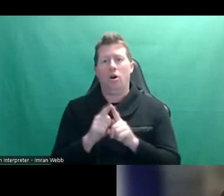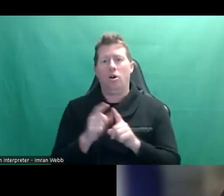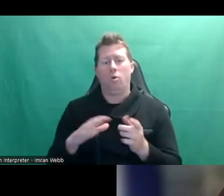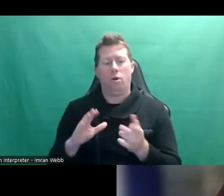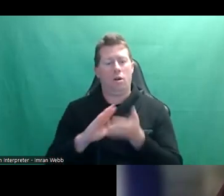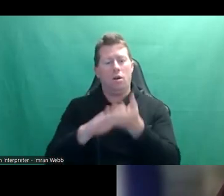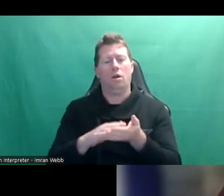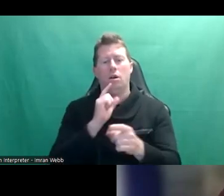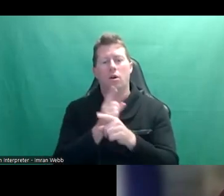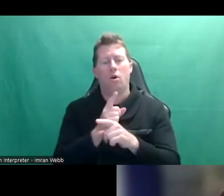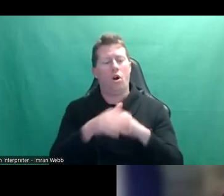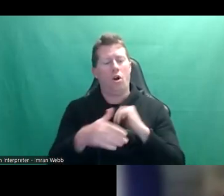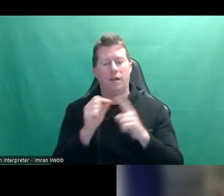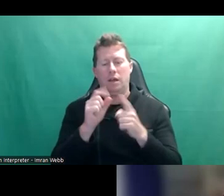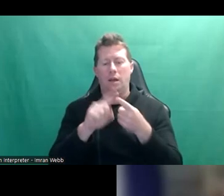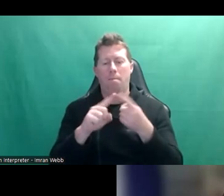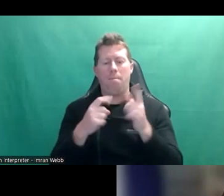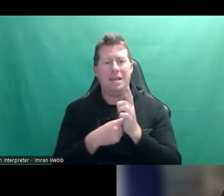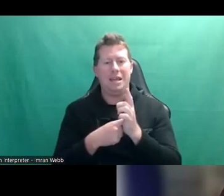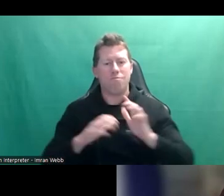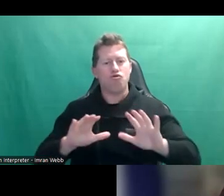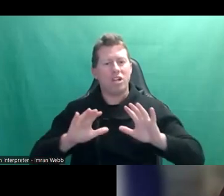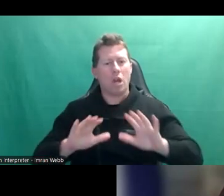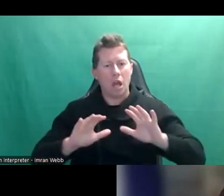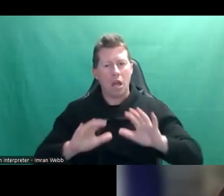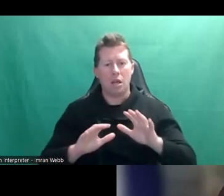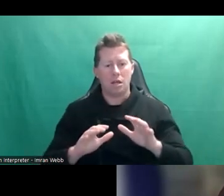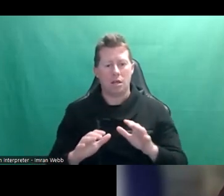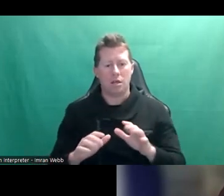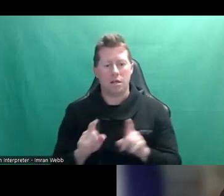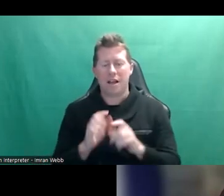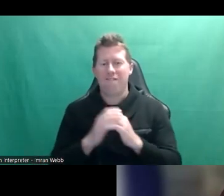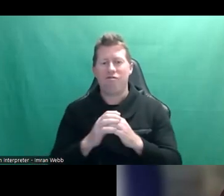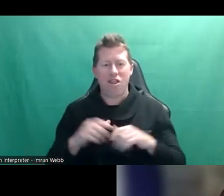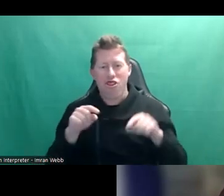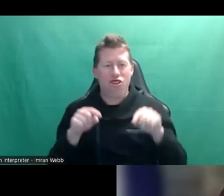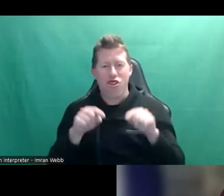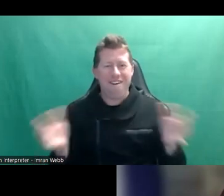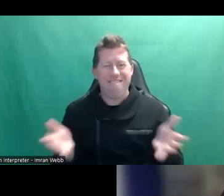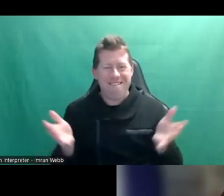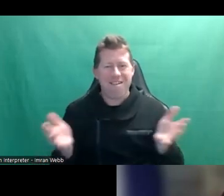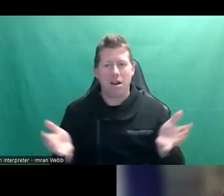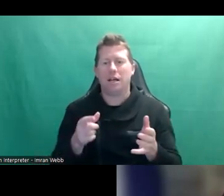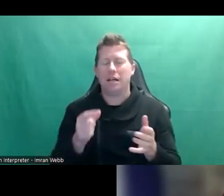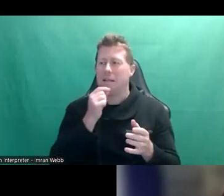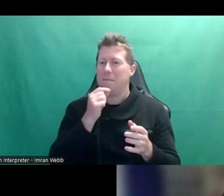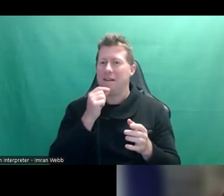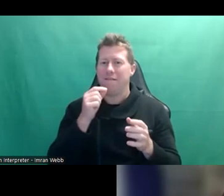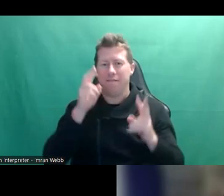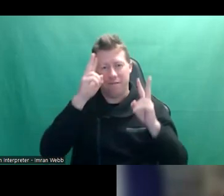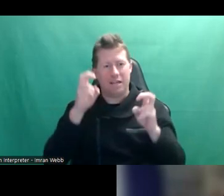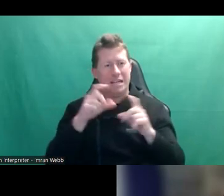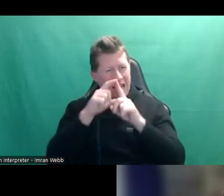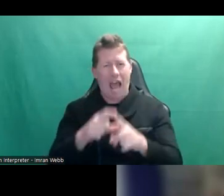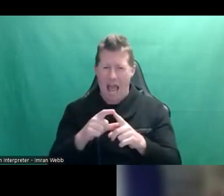peer pressure as well, Chanel, because it's such a trip to go through puberty.